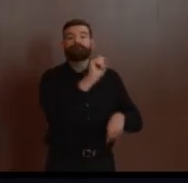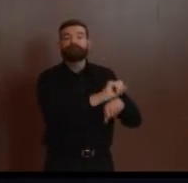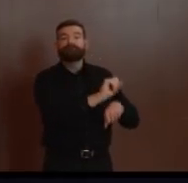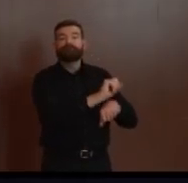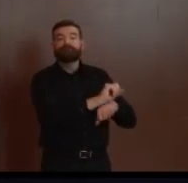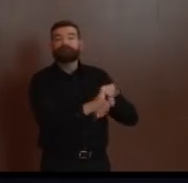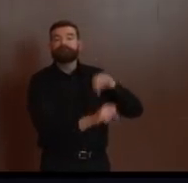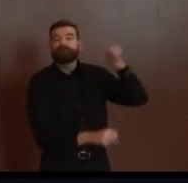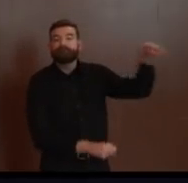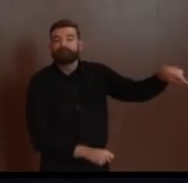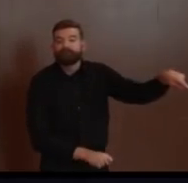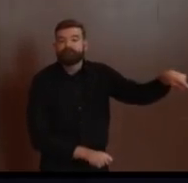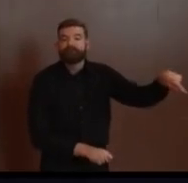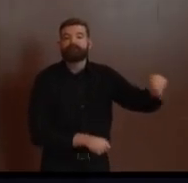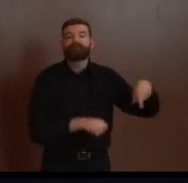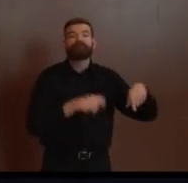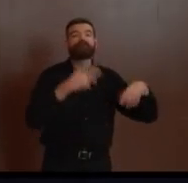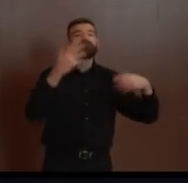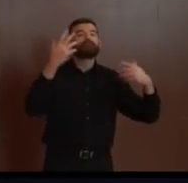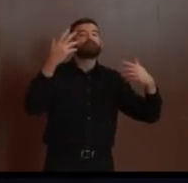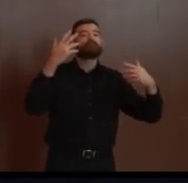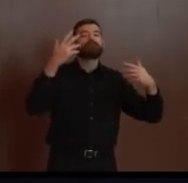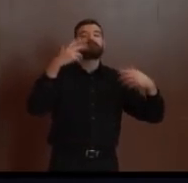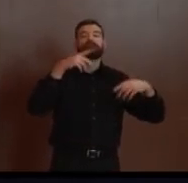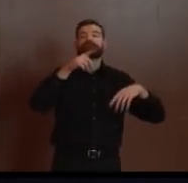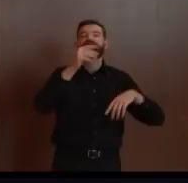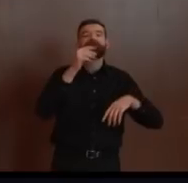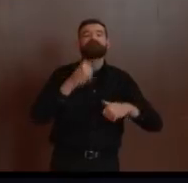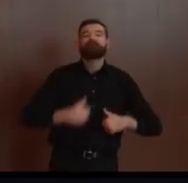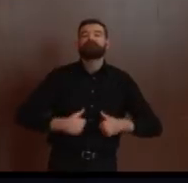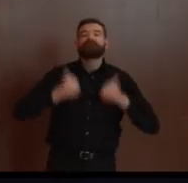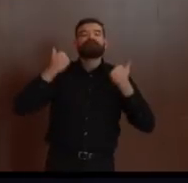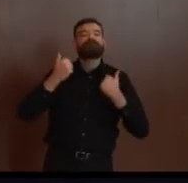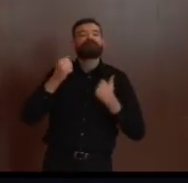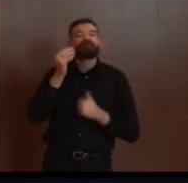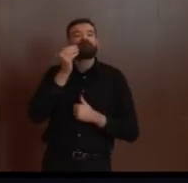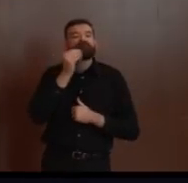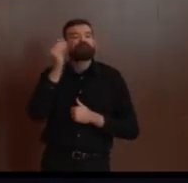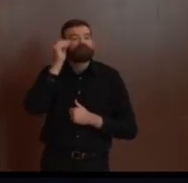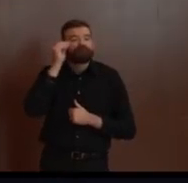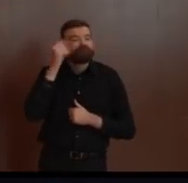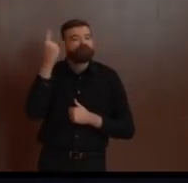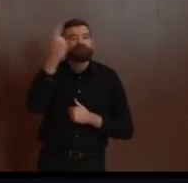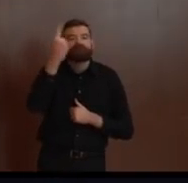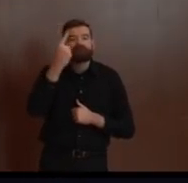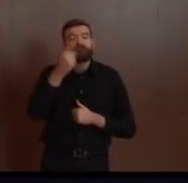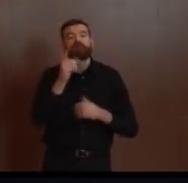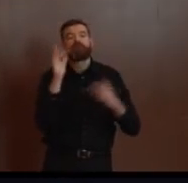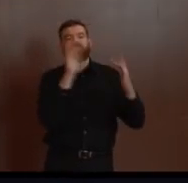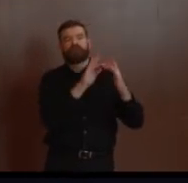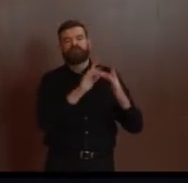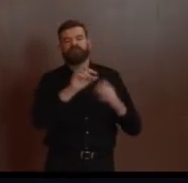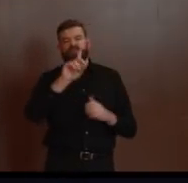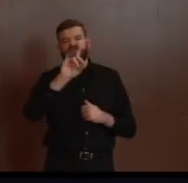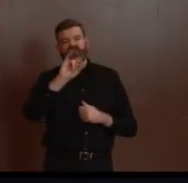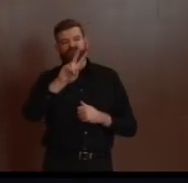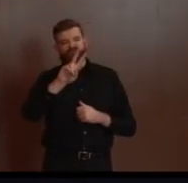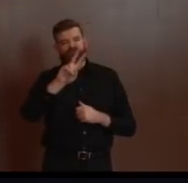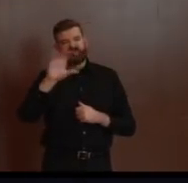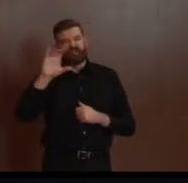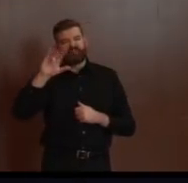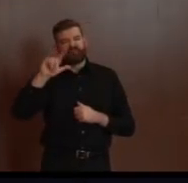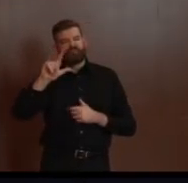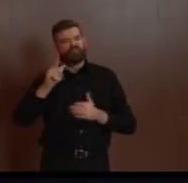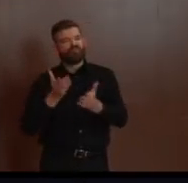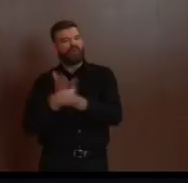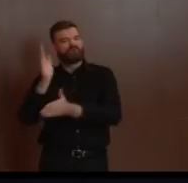then reach out to our Division of Civil Rights, which is in my office and available at njcivilrights.gov. I'm